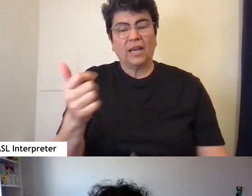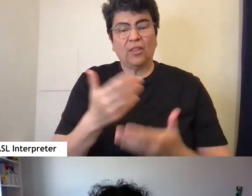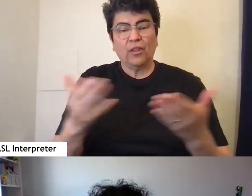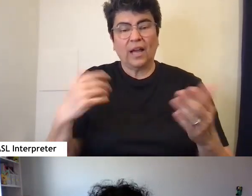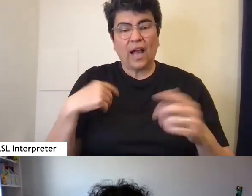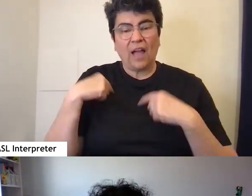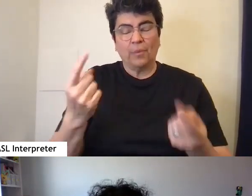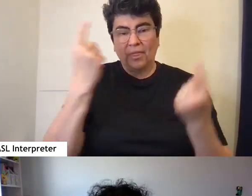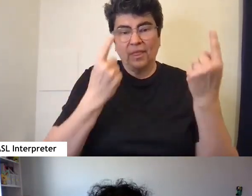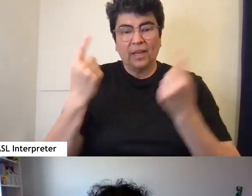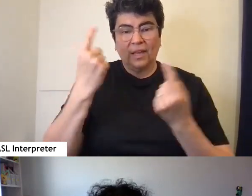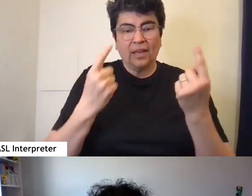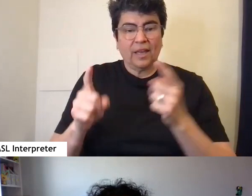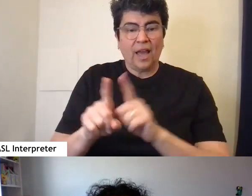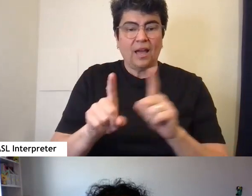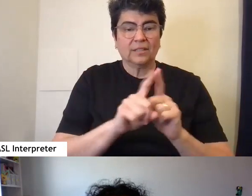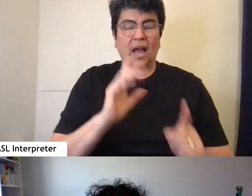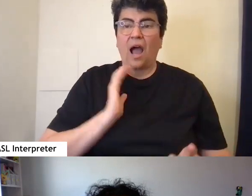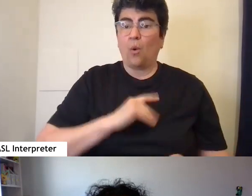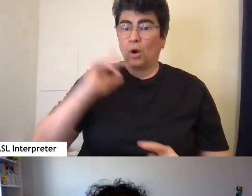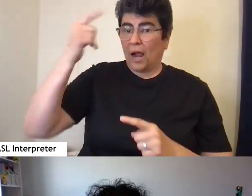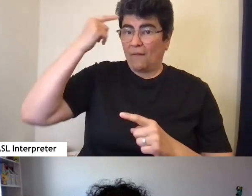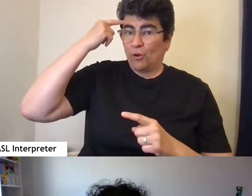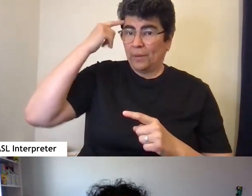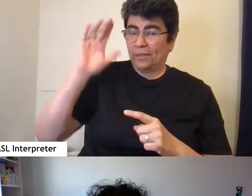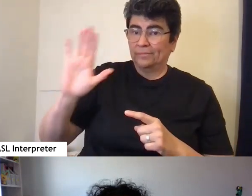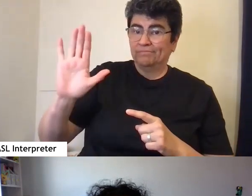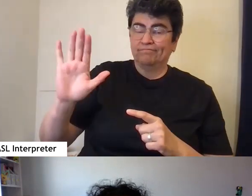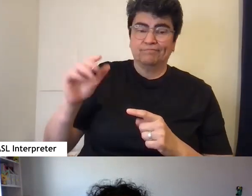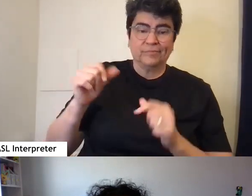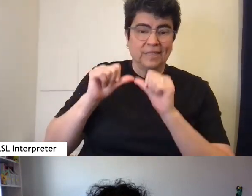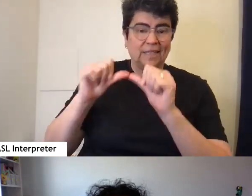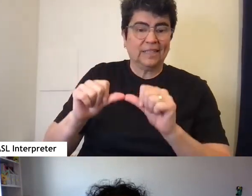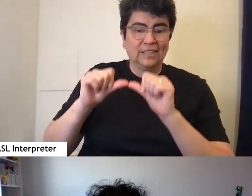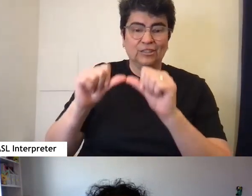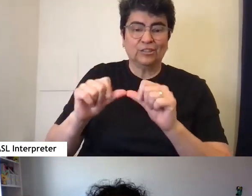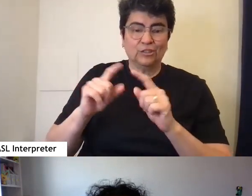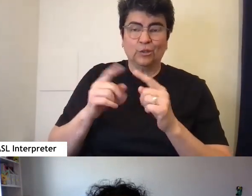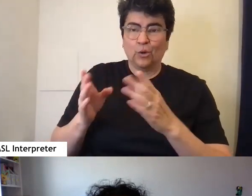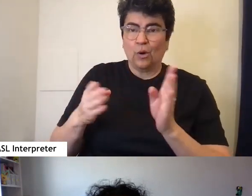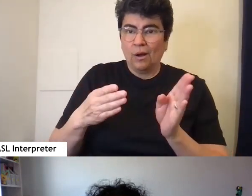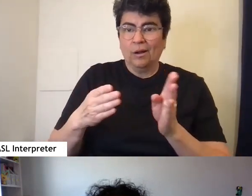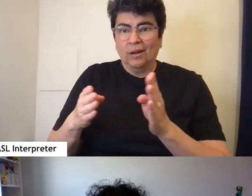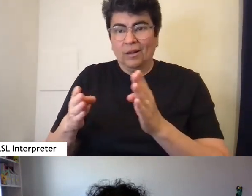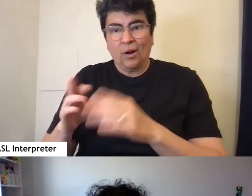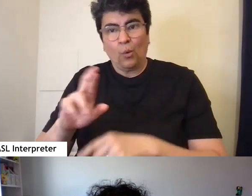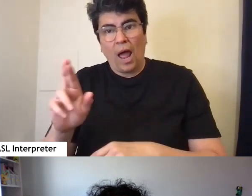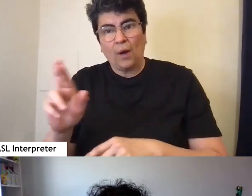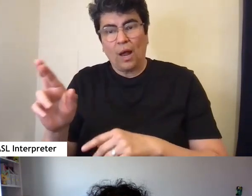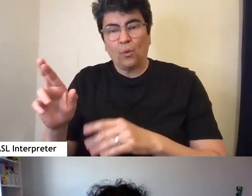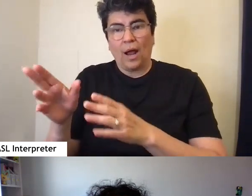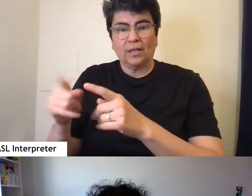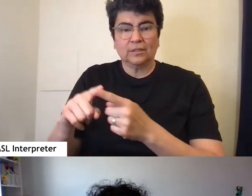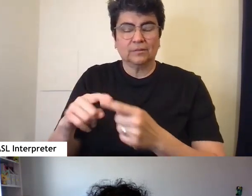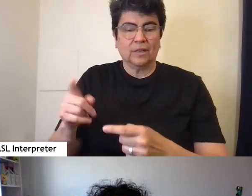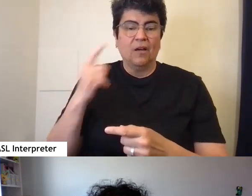thinking about as our governments just continue to move to the right is how for those